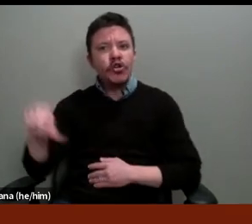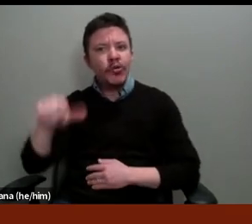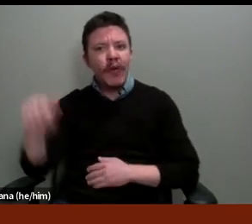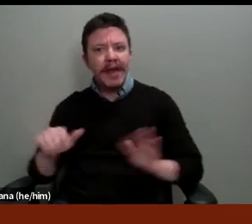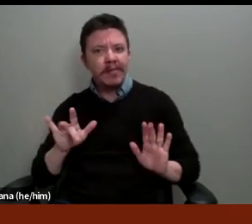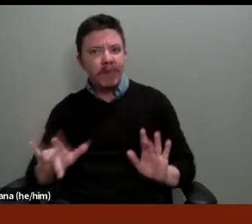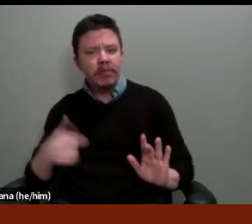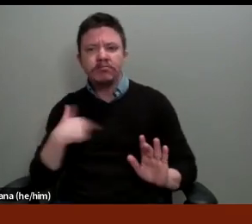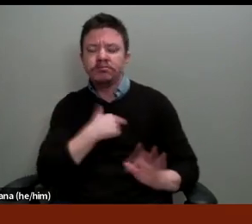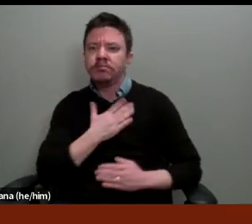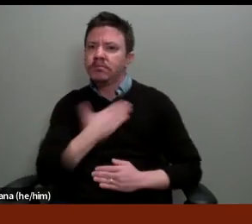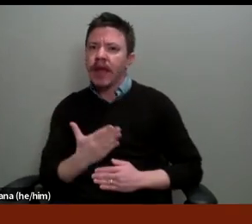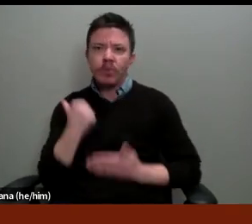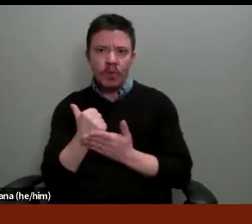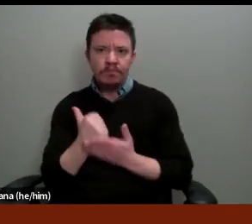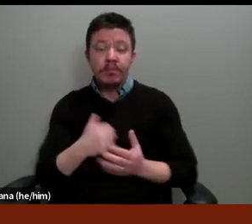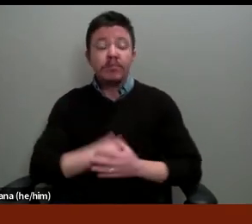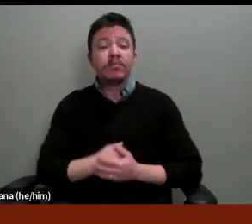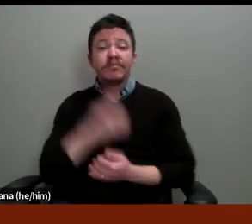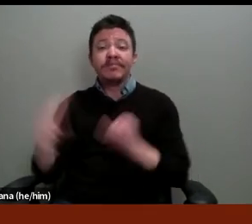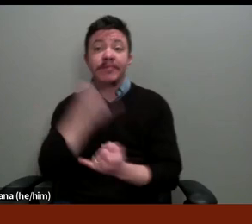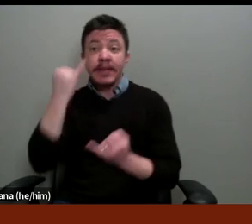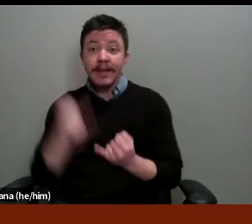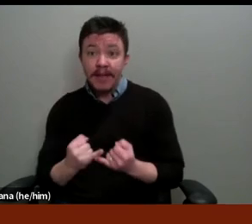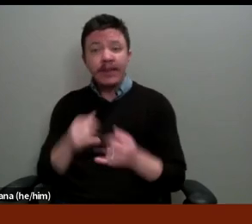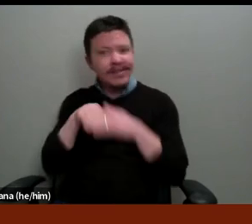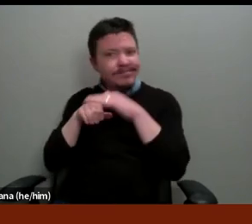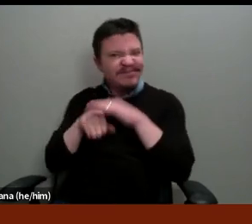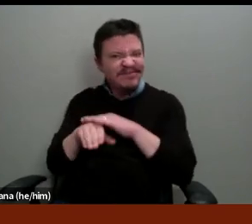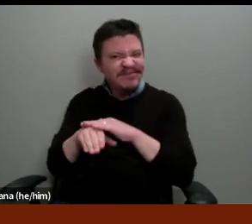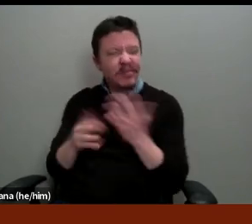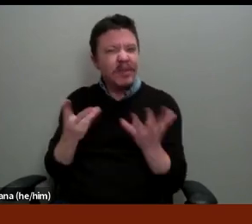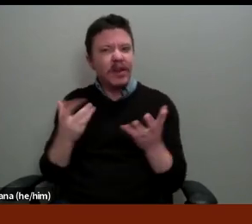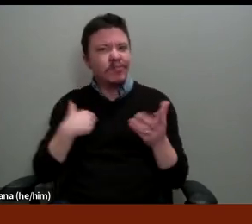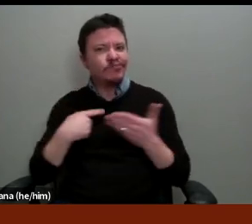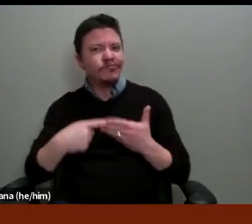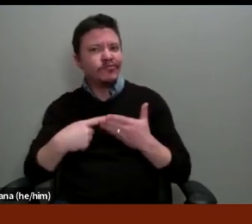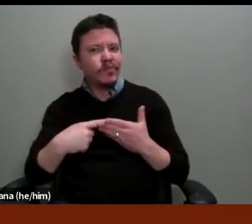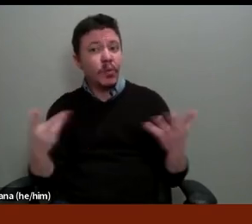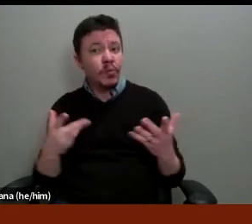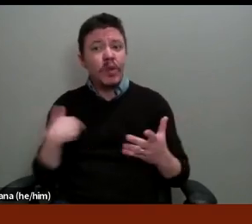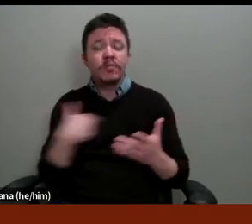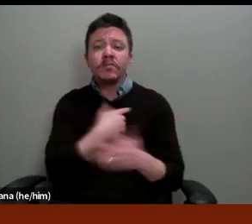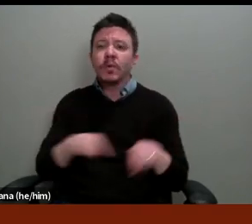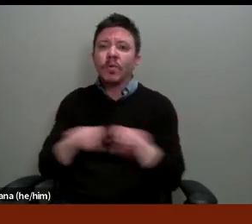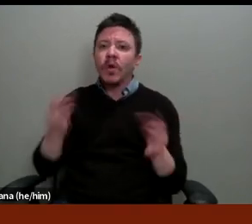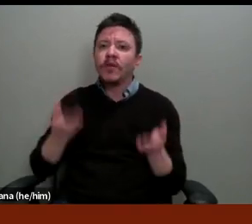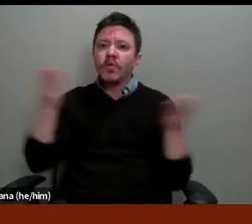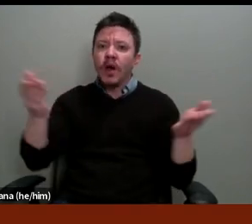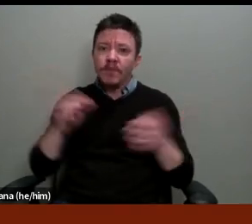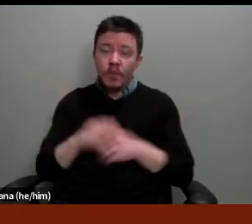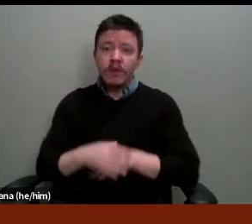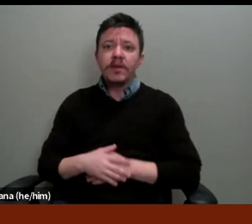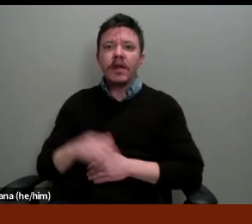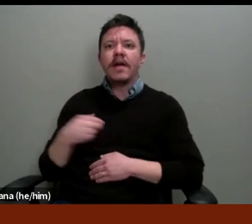finally the last bit of accessibility that I wanted to go over is that we also offer verbal descriptions of the speakers.